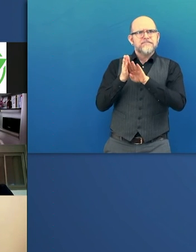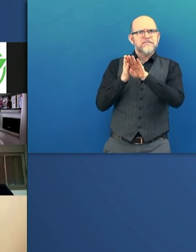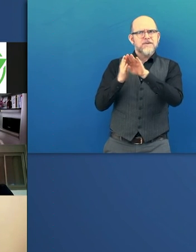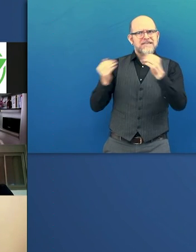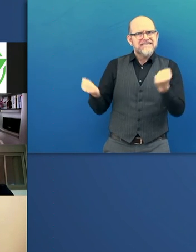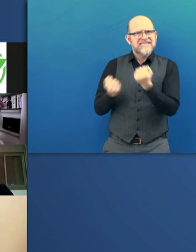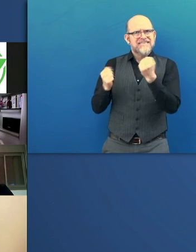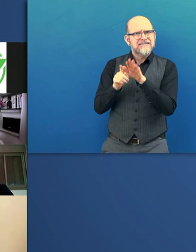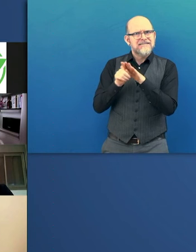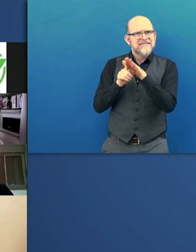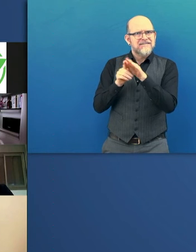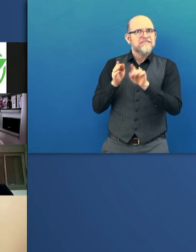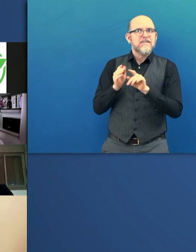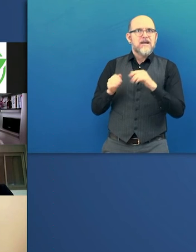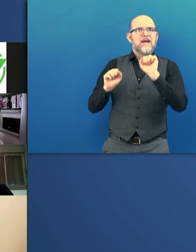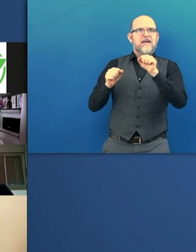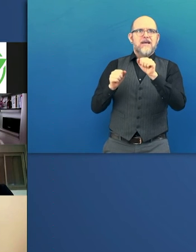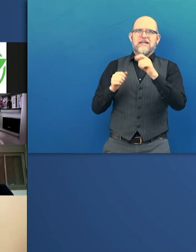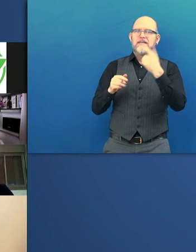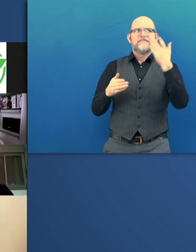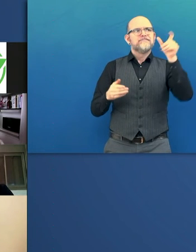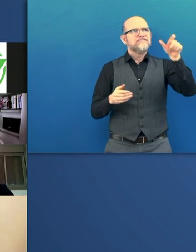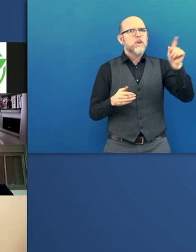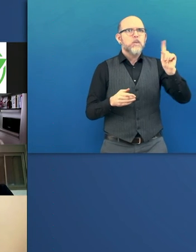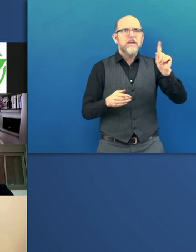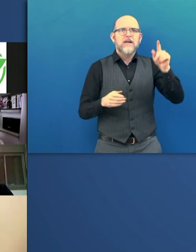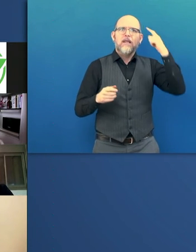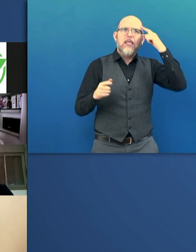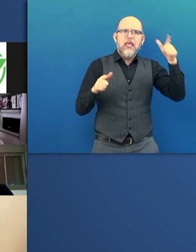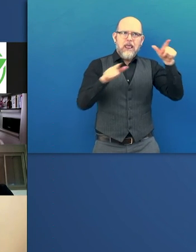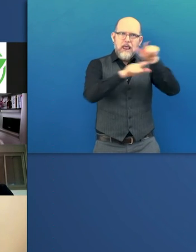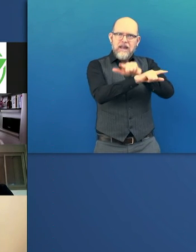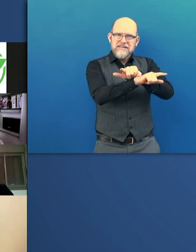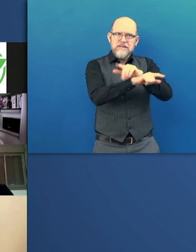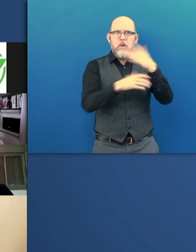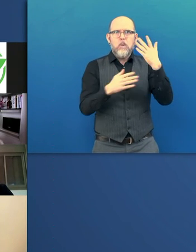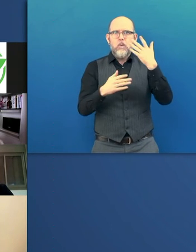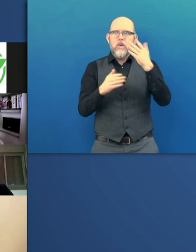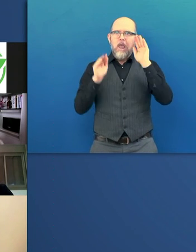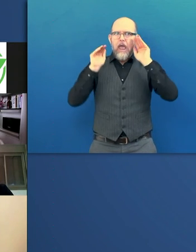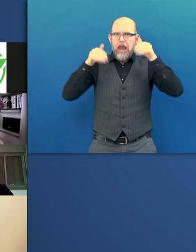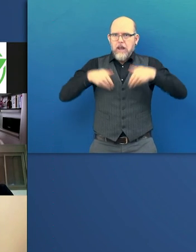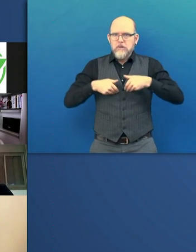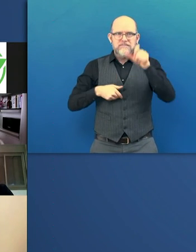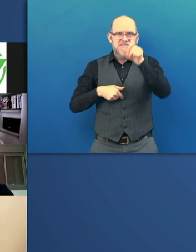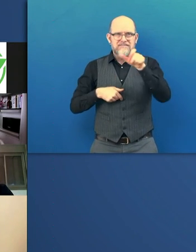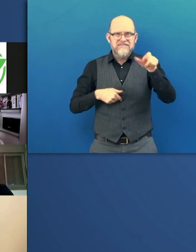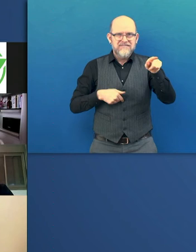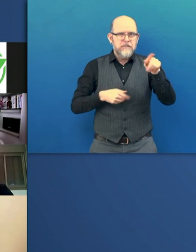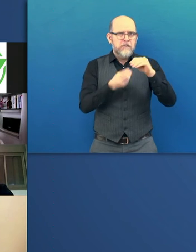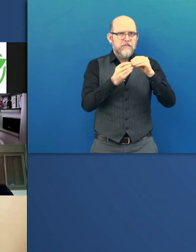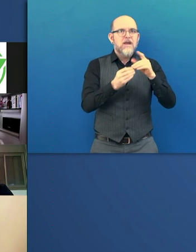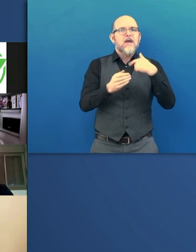dyslexia and autism. And it is a personalized AI-driven platform. And